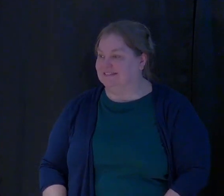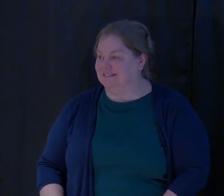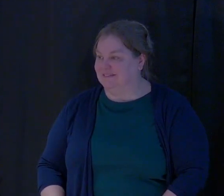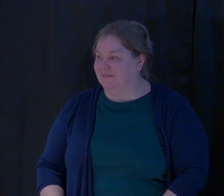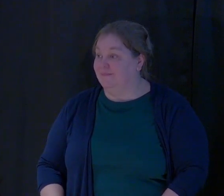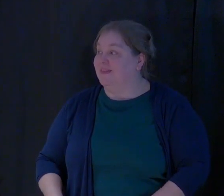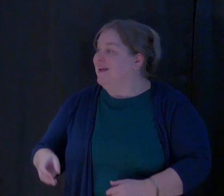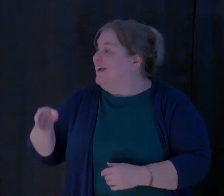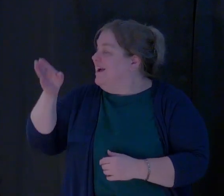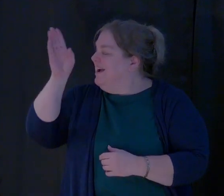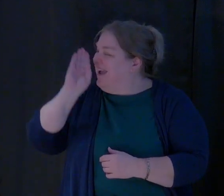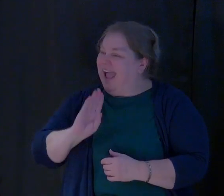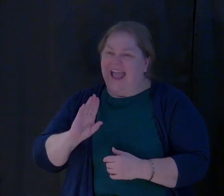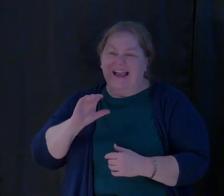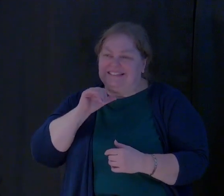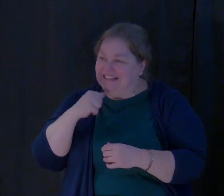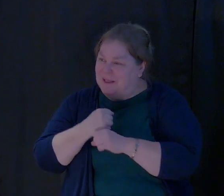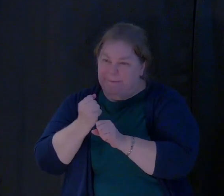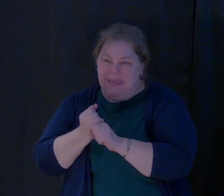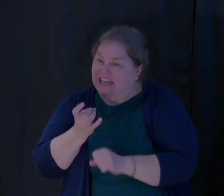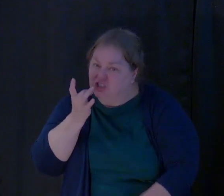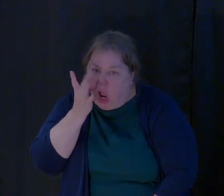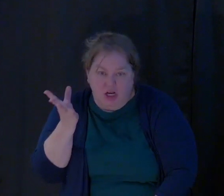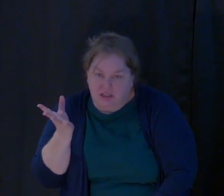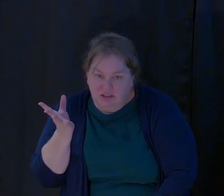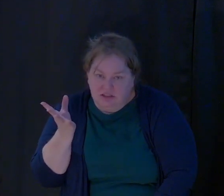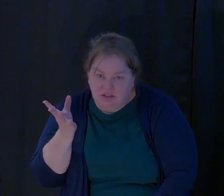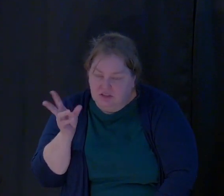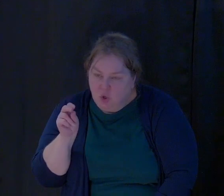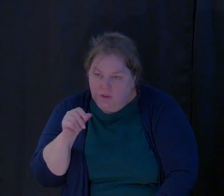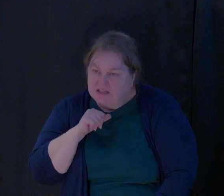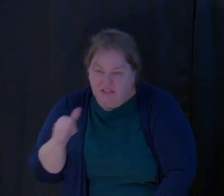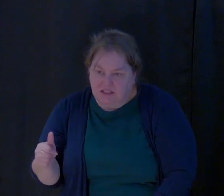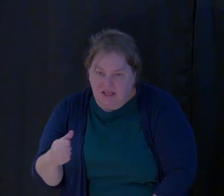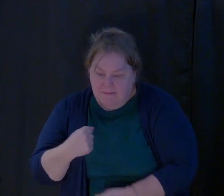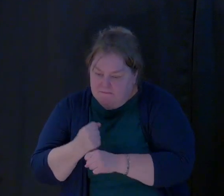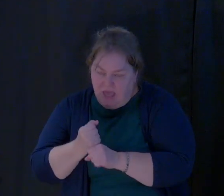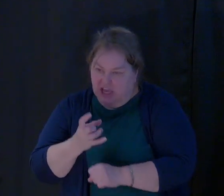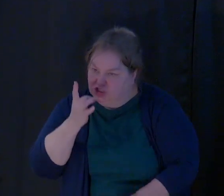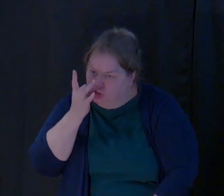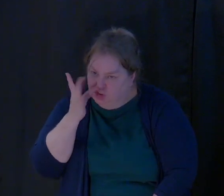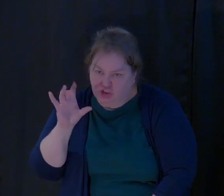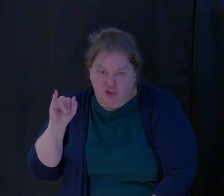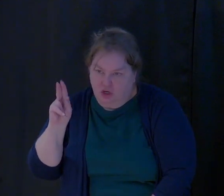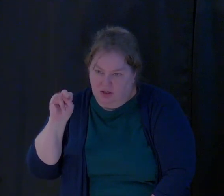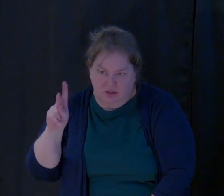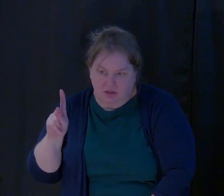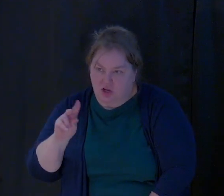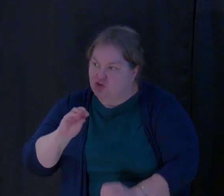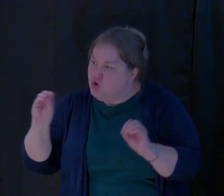God doesn't make junk and God paid a high price to have a relationship with you and I today.